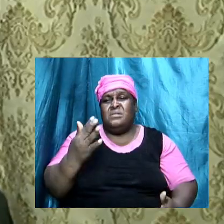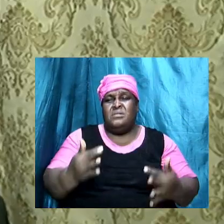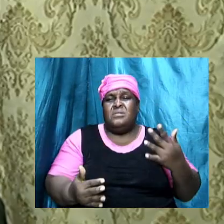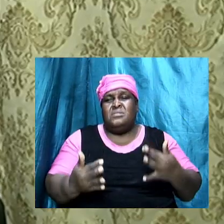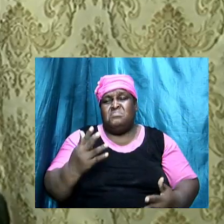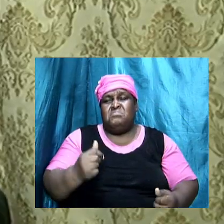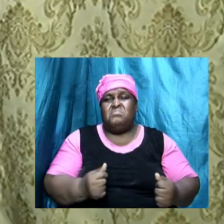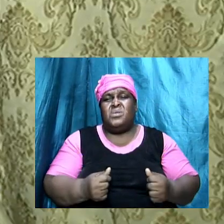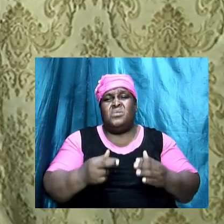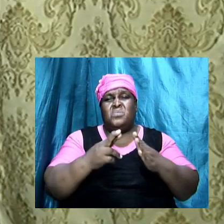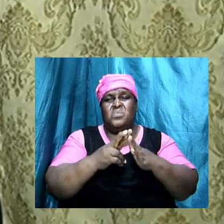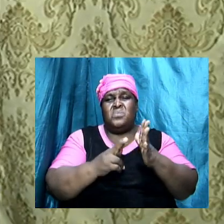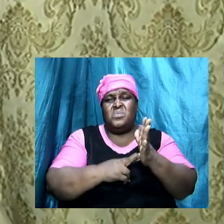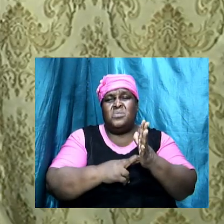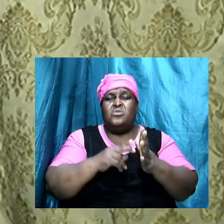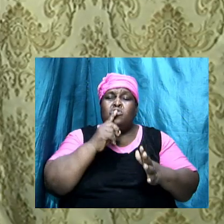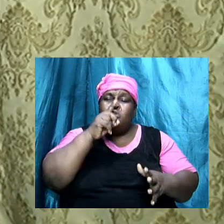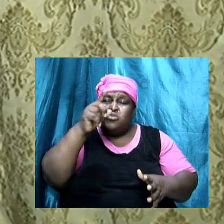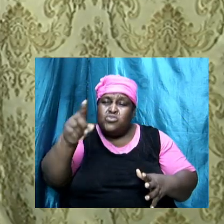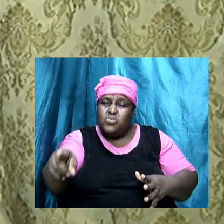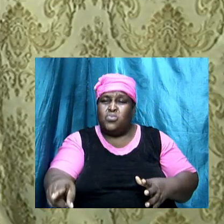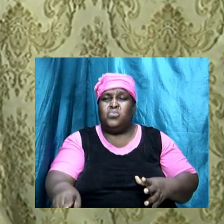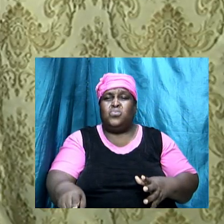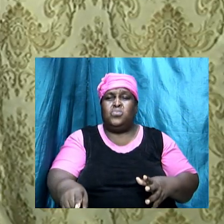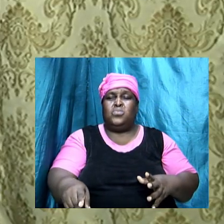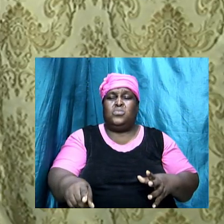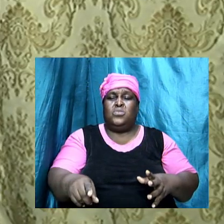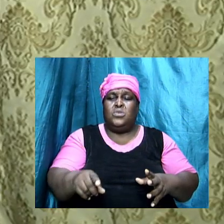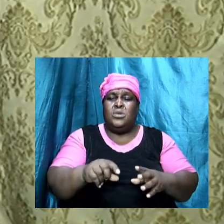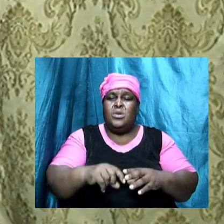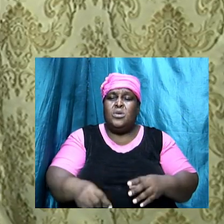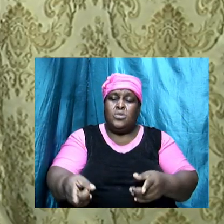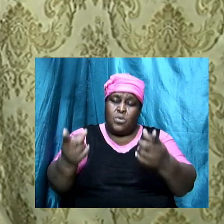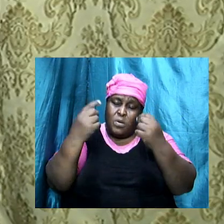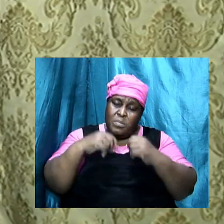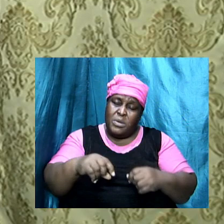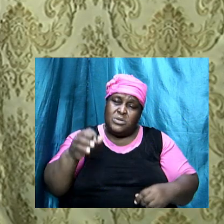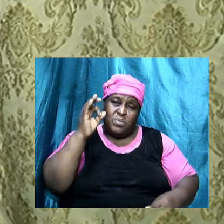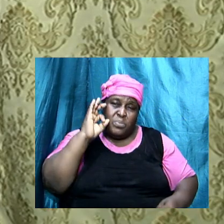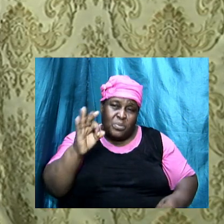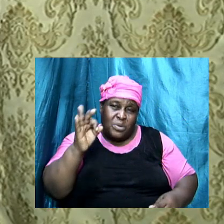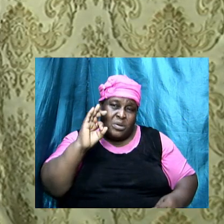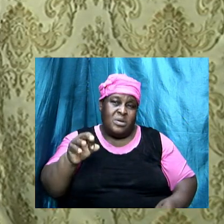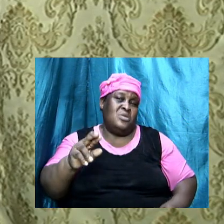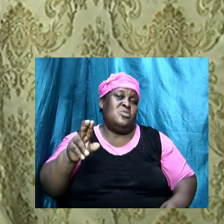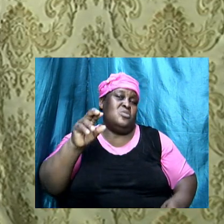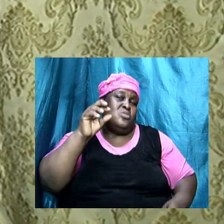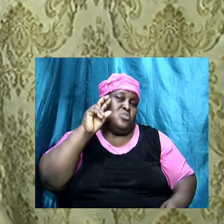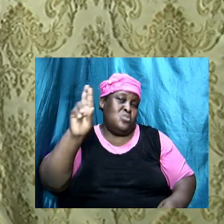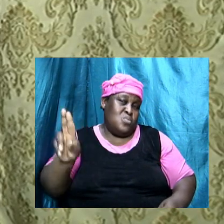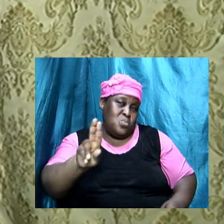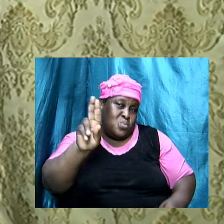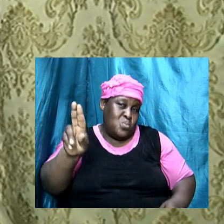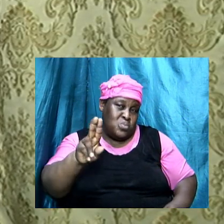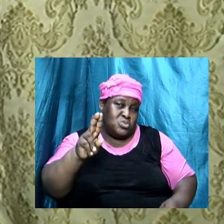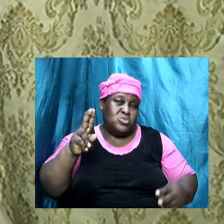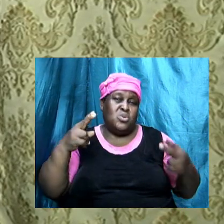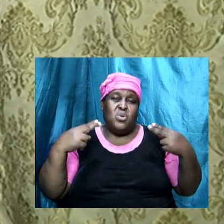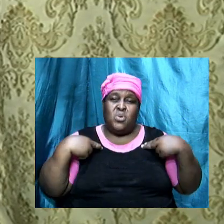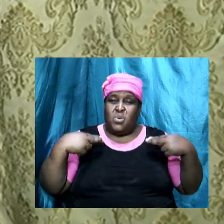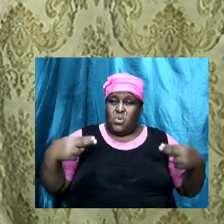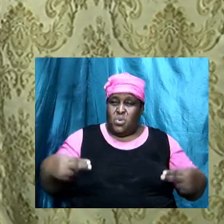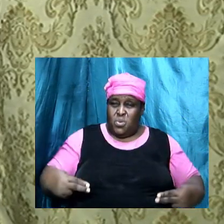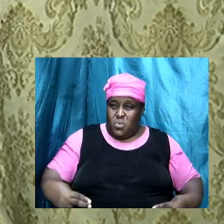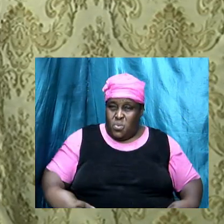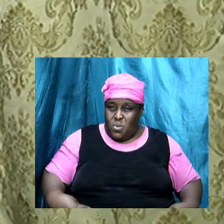powers in their true form coming up to preach. No. They are going to use hosts, human hosts, to